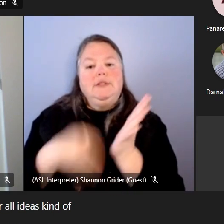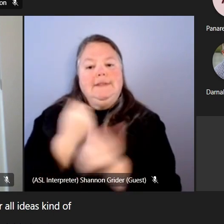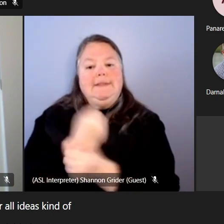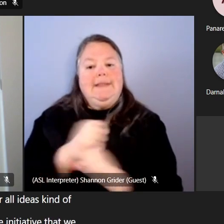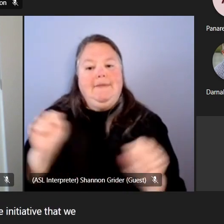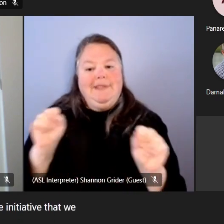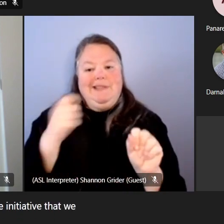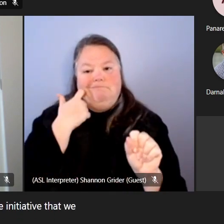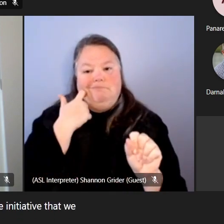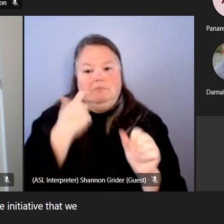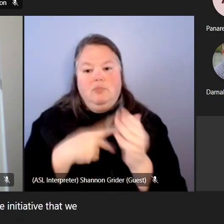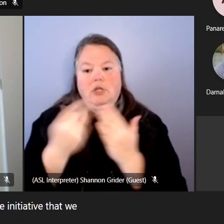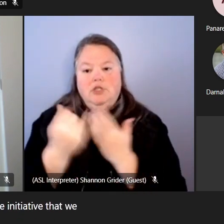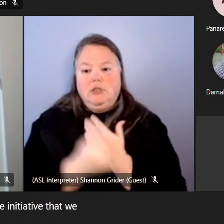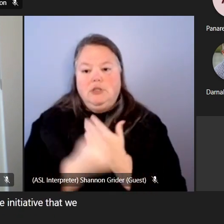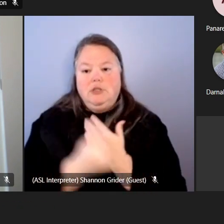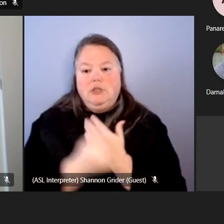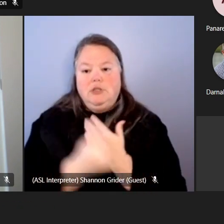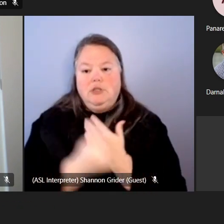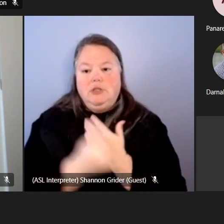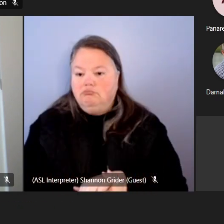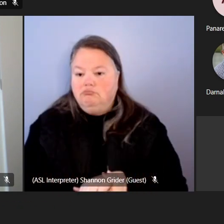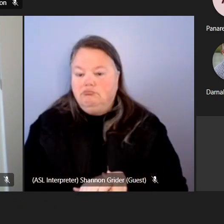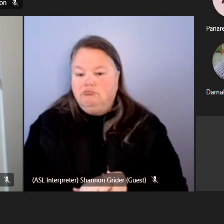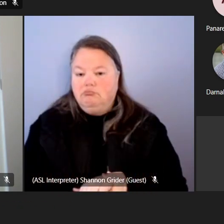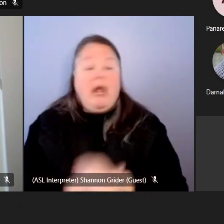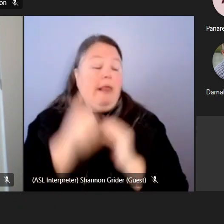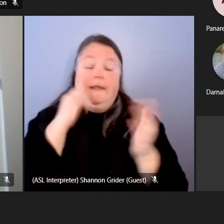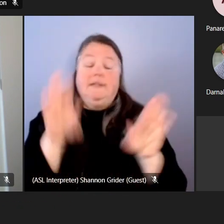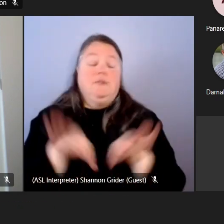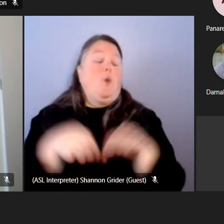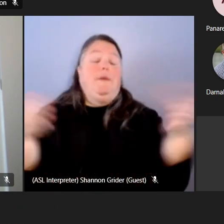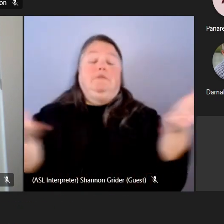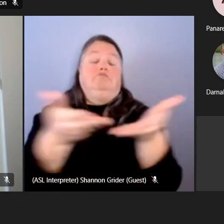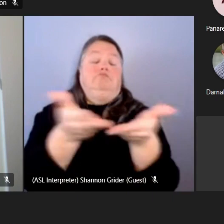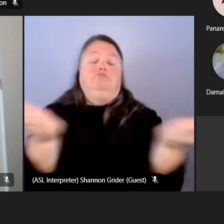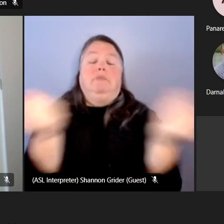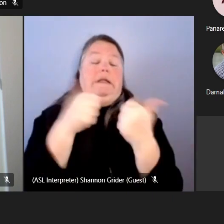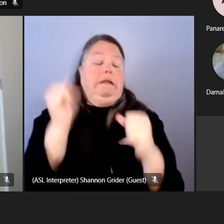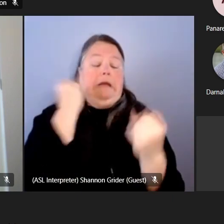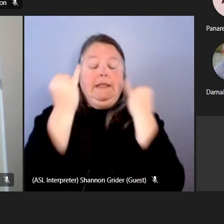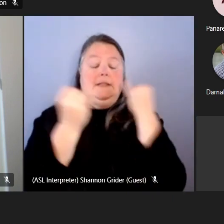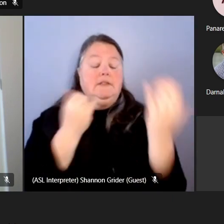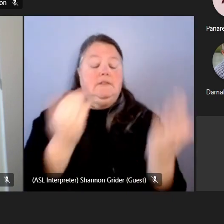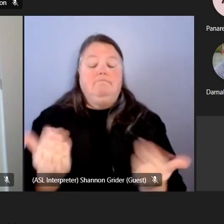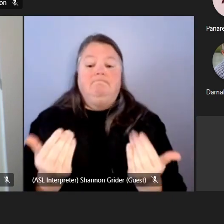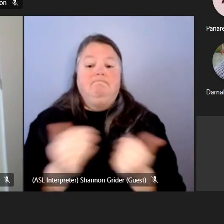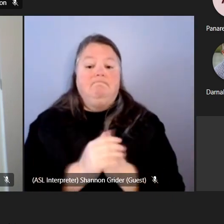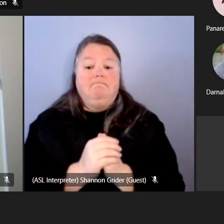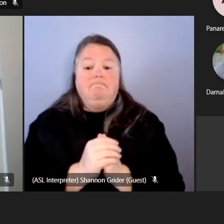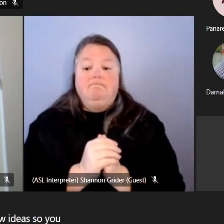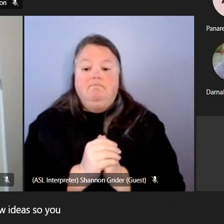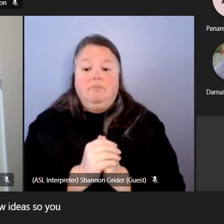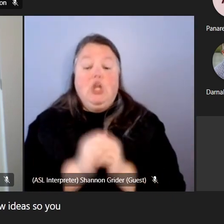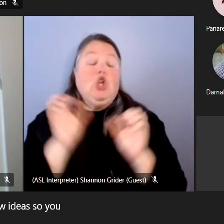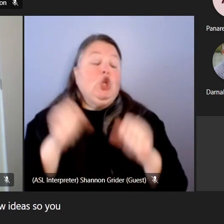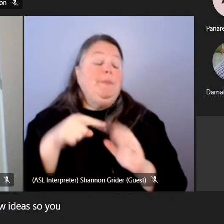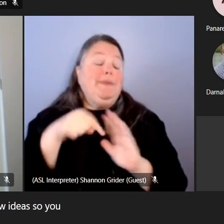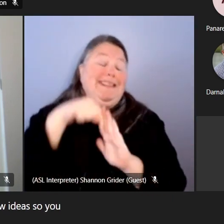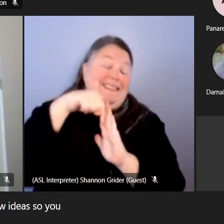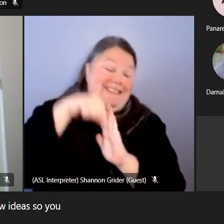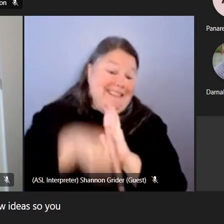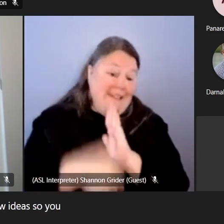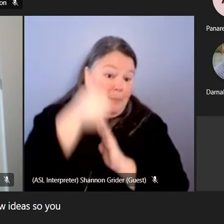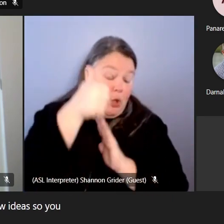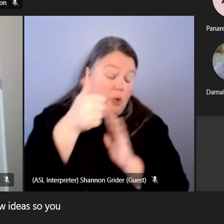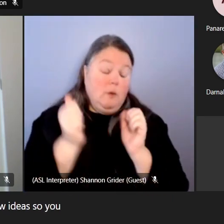we've just worked on i think it could the floor is open uh for a new idea so um you could go deeper on